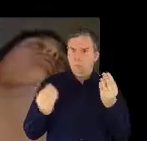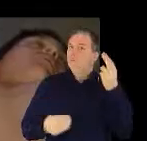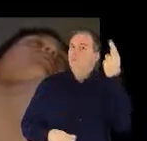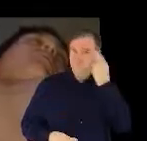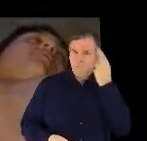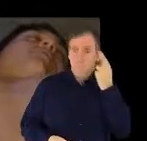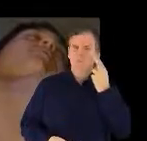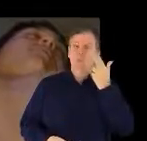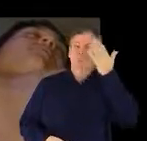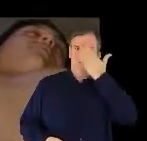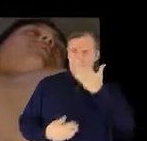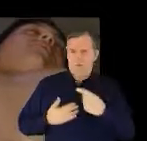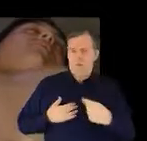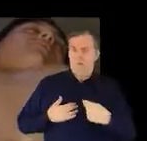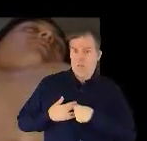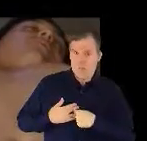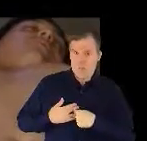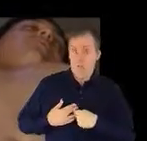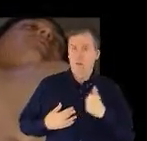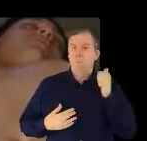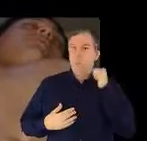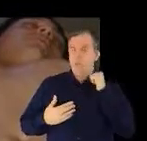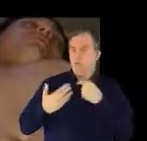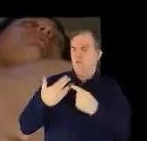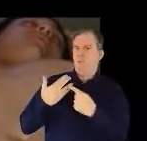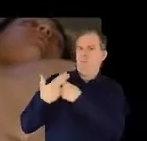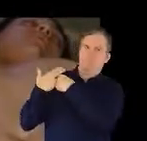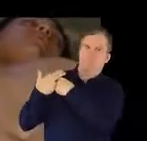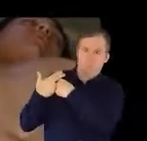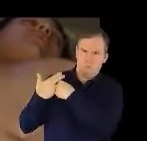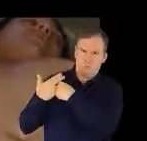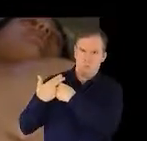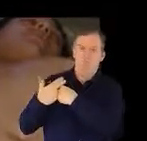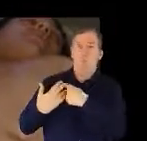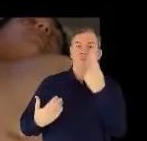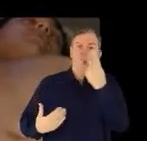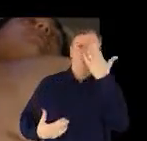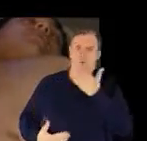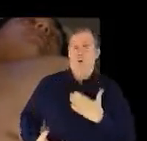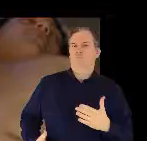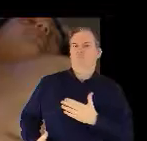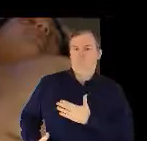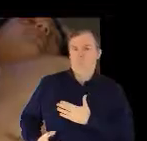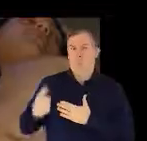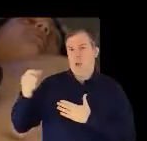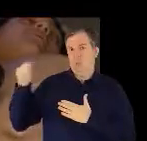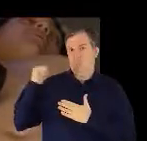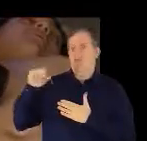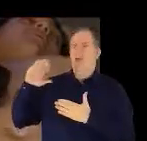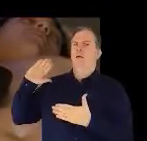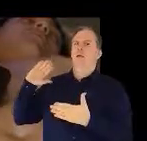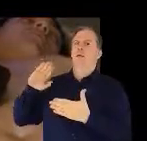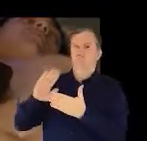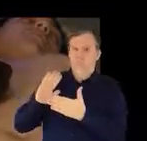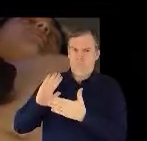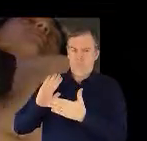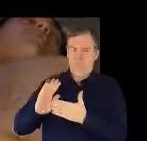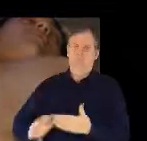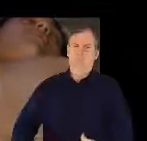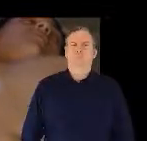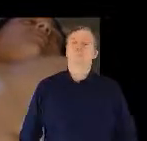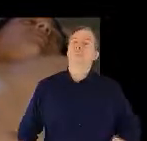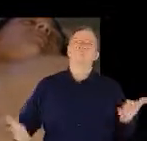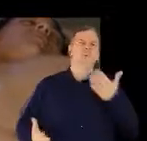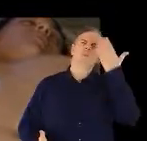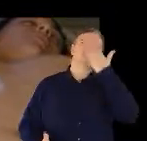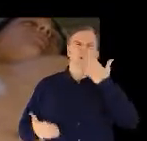chest seals, so I could actually do a through and through. One wound on the back, one on the chest, if I had that. In this